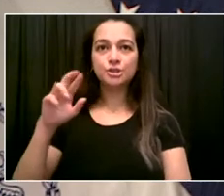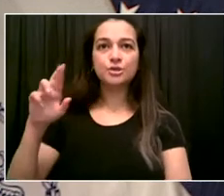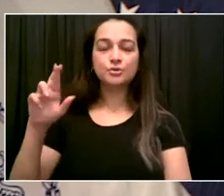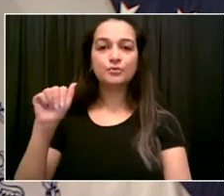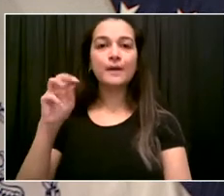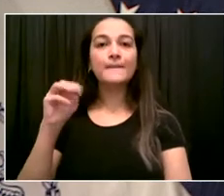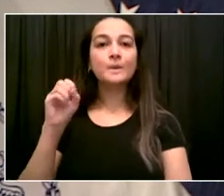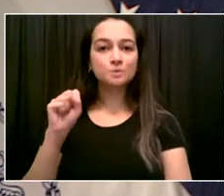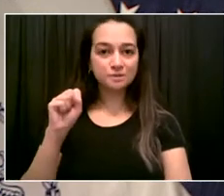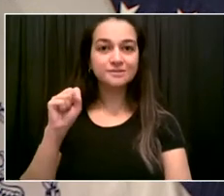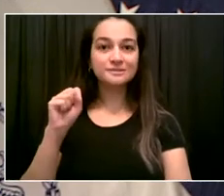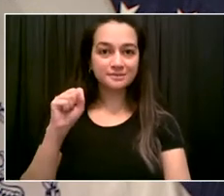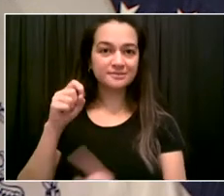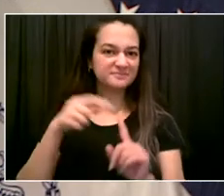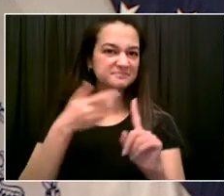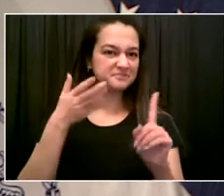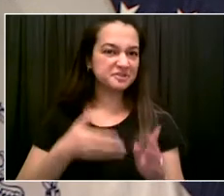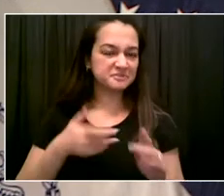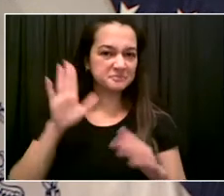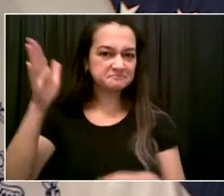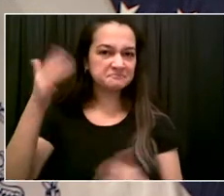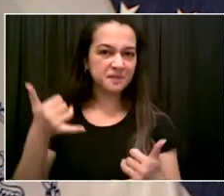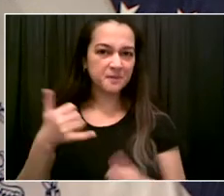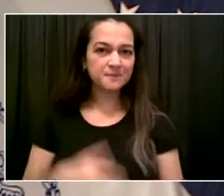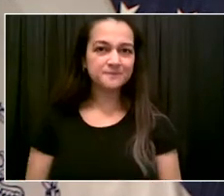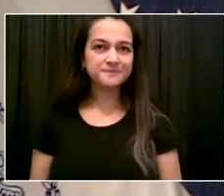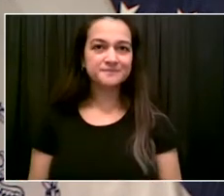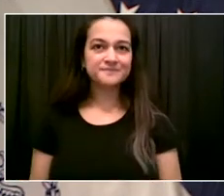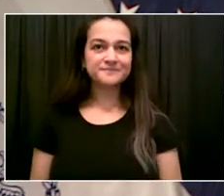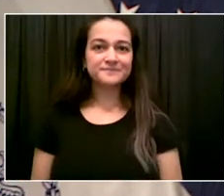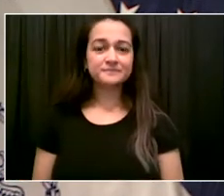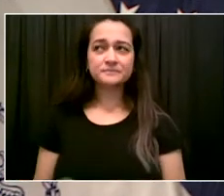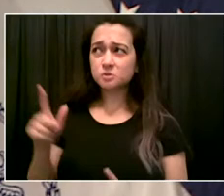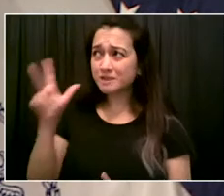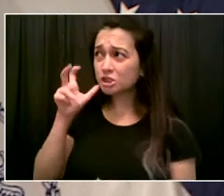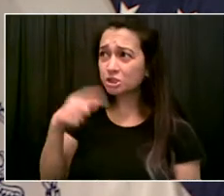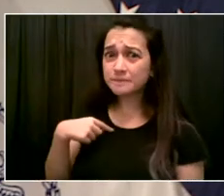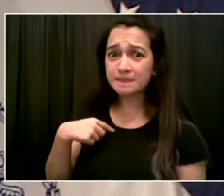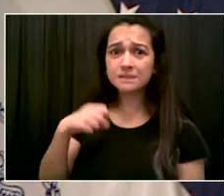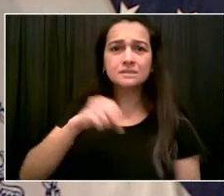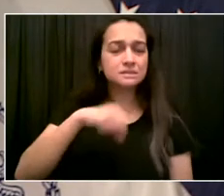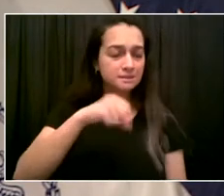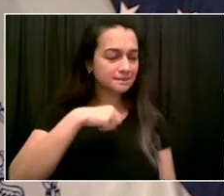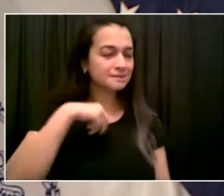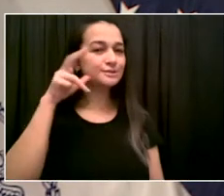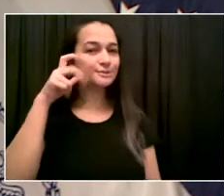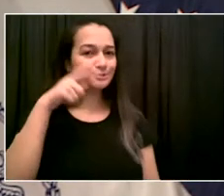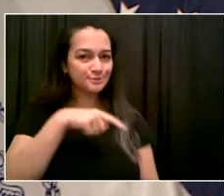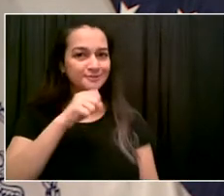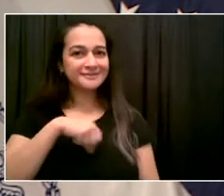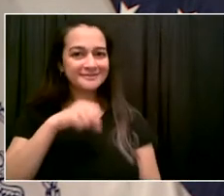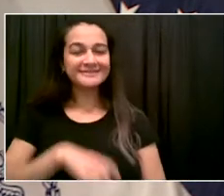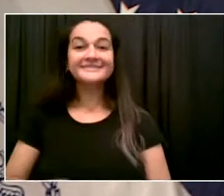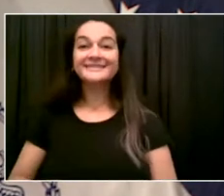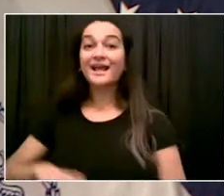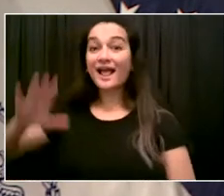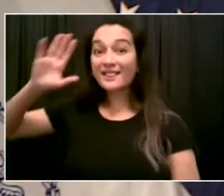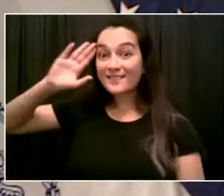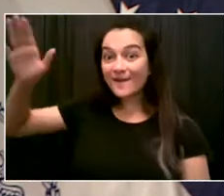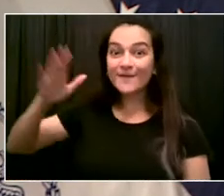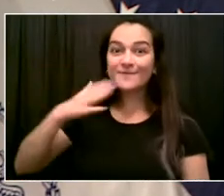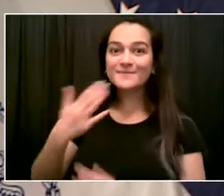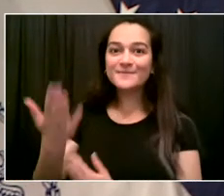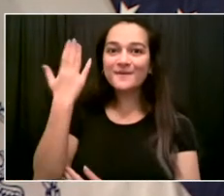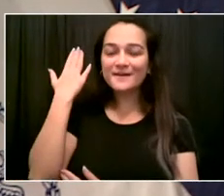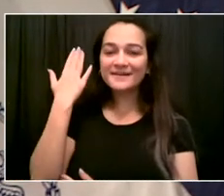Can you hear me, Mayor? Indeed, Jessica. Okay, excellent. Hi, good morning, good morning, New York. It's good to be with you.